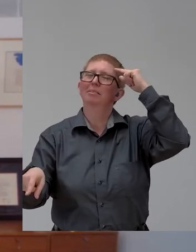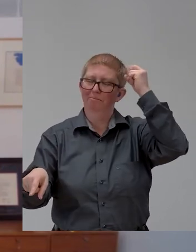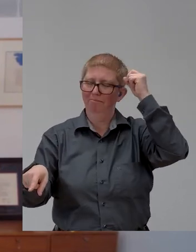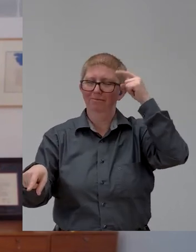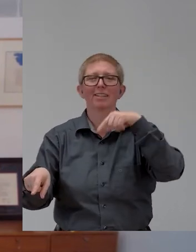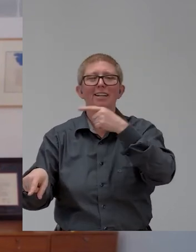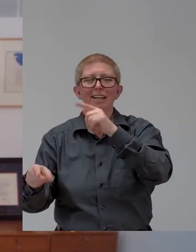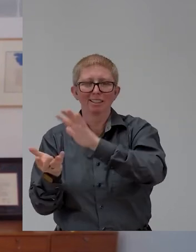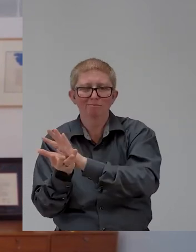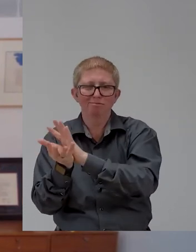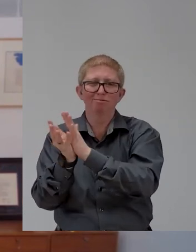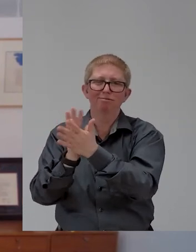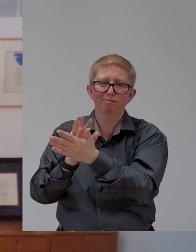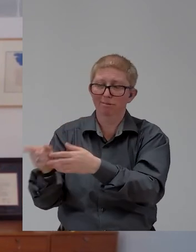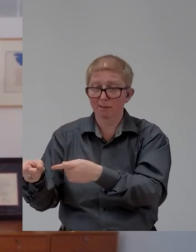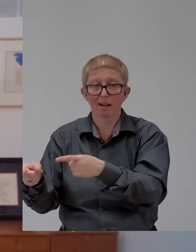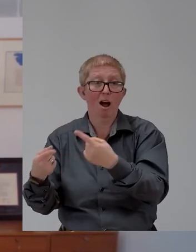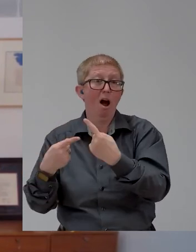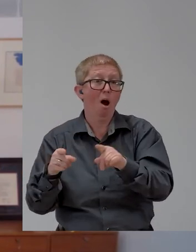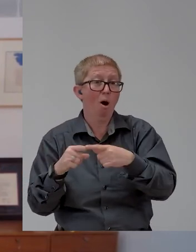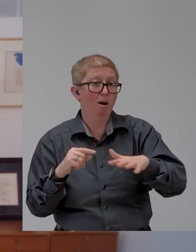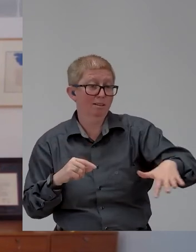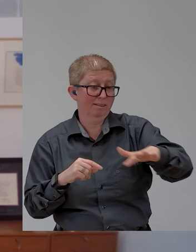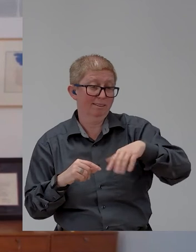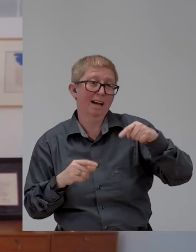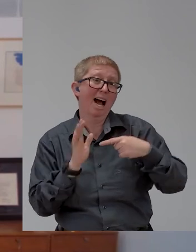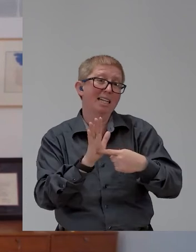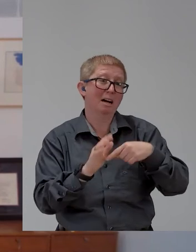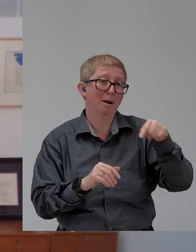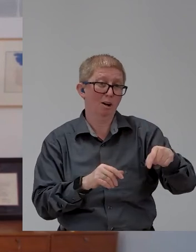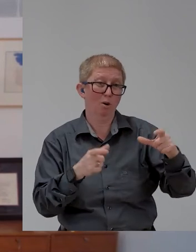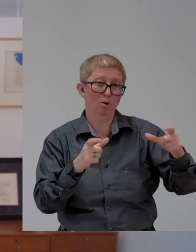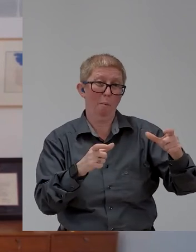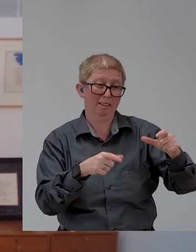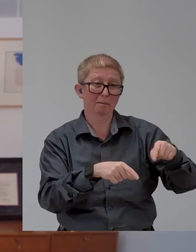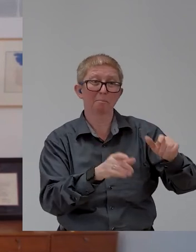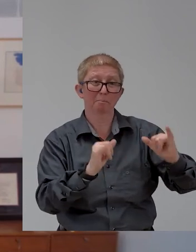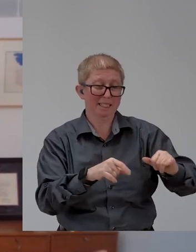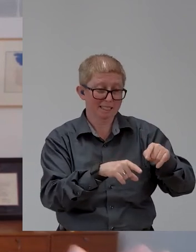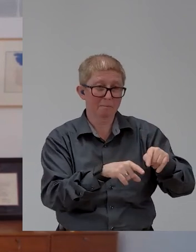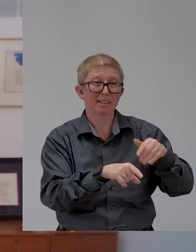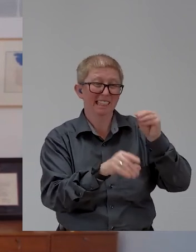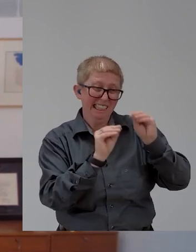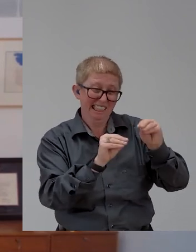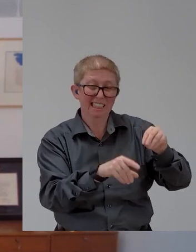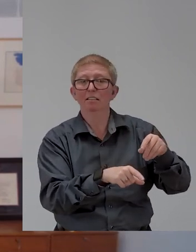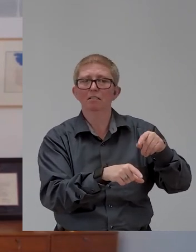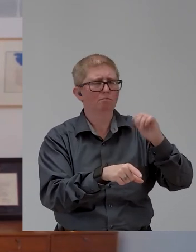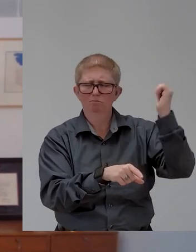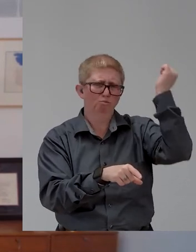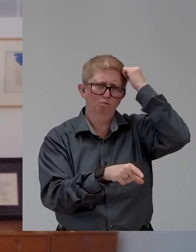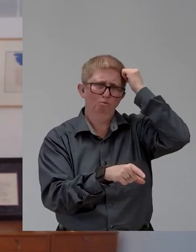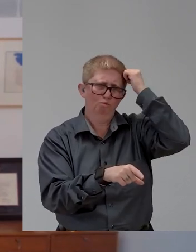example, they understand and they're going to fight against it. And so we need to think about what are our strategies for communicating about this?